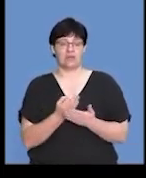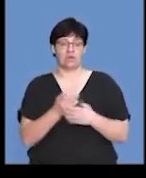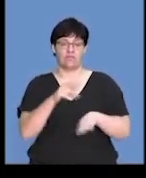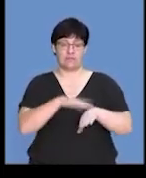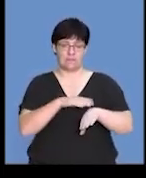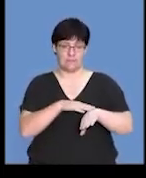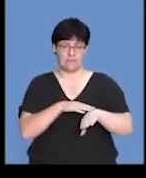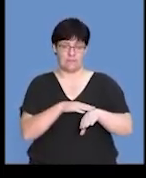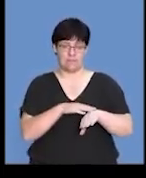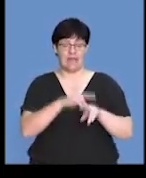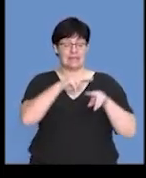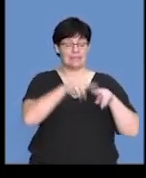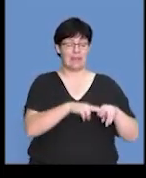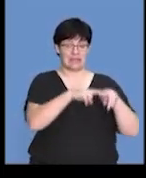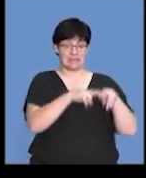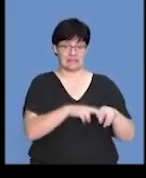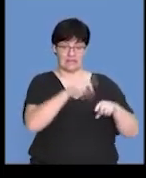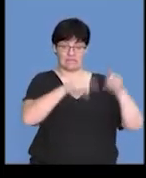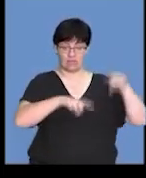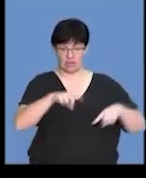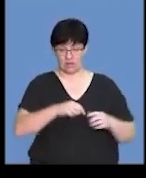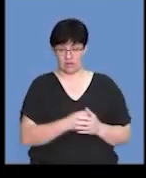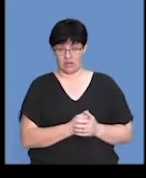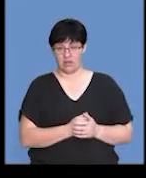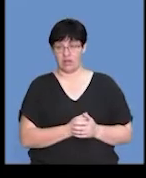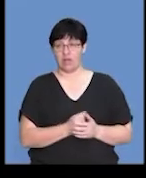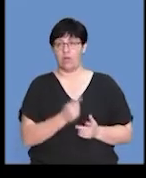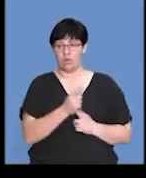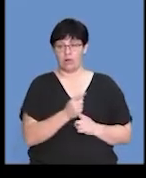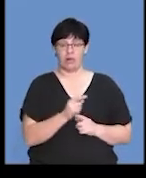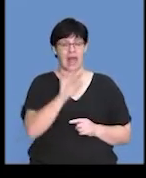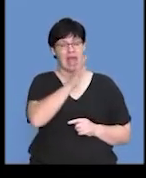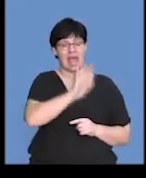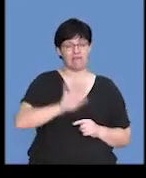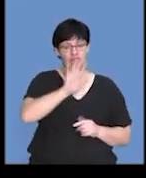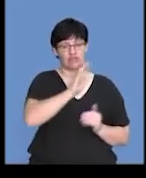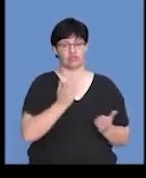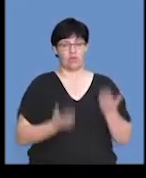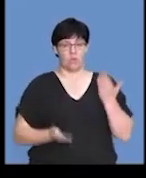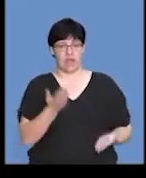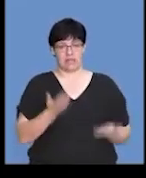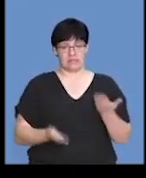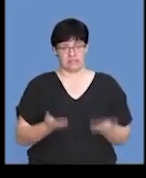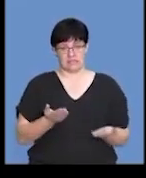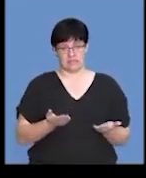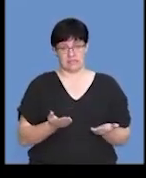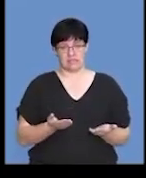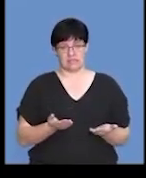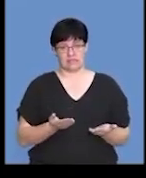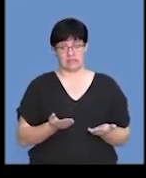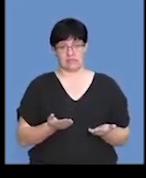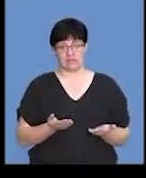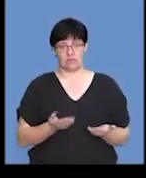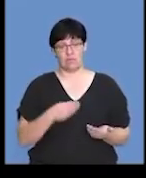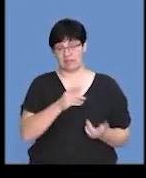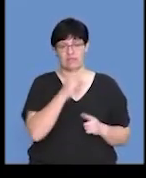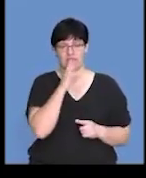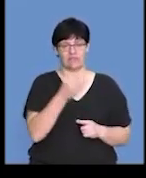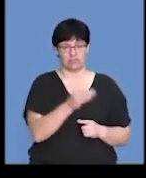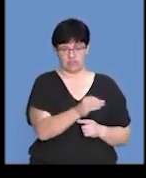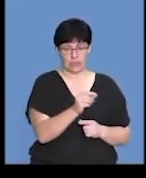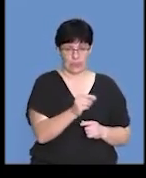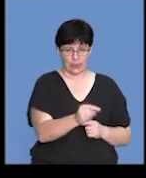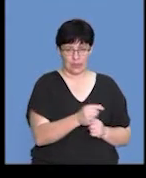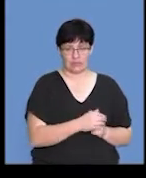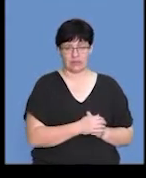And the dependent variable, if we were asked, would be the average mass of the mice, or, in this